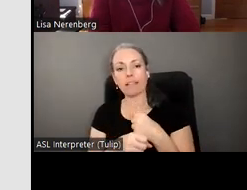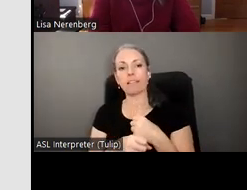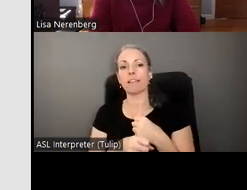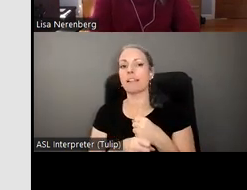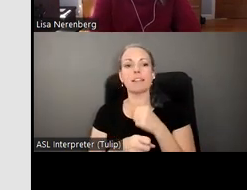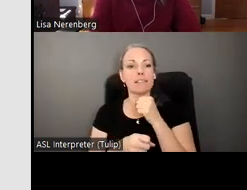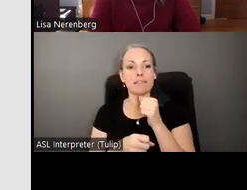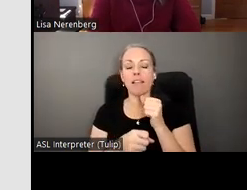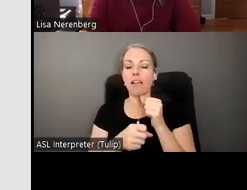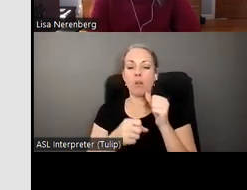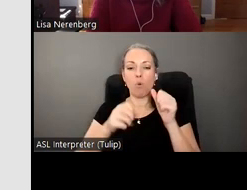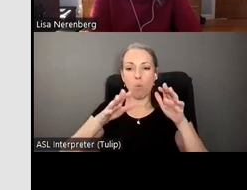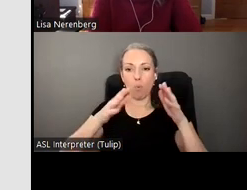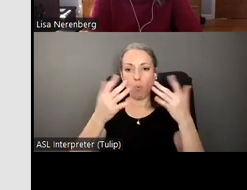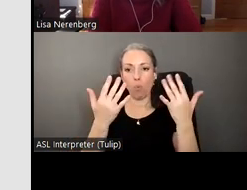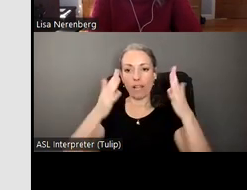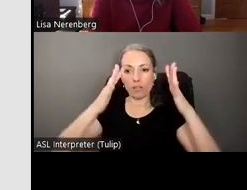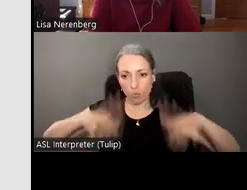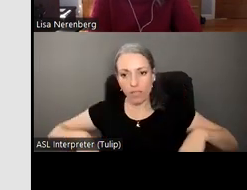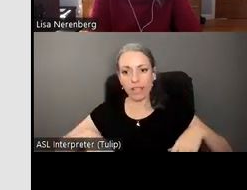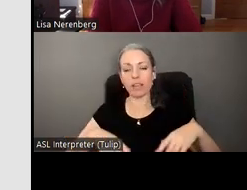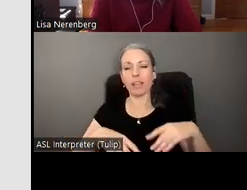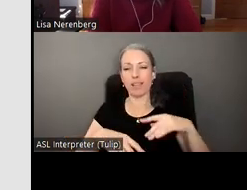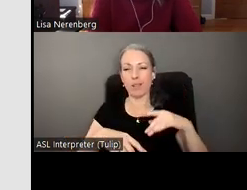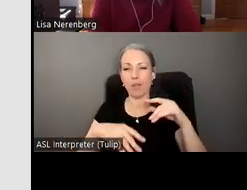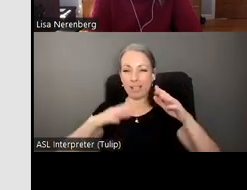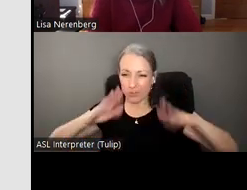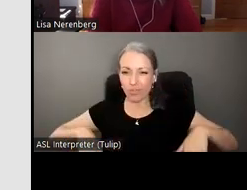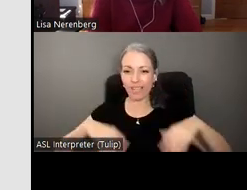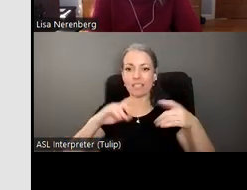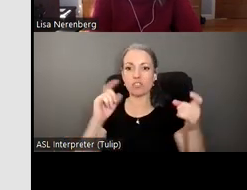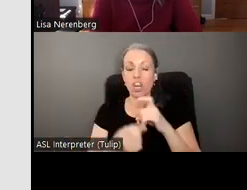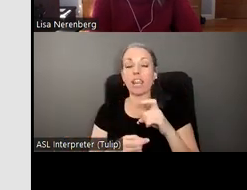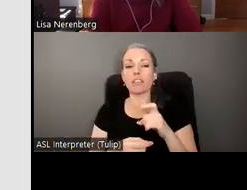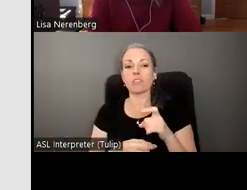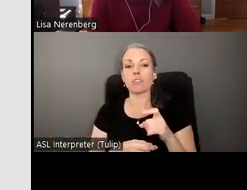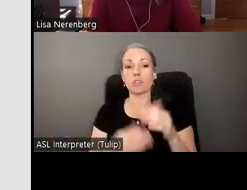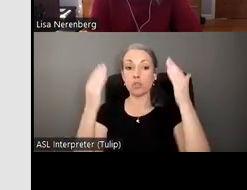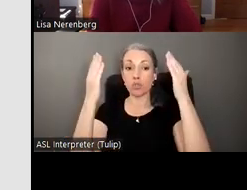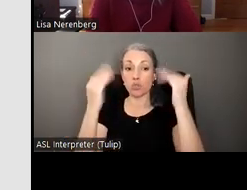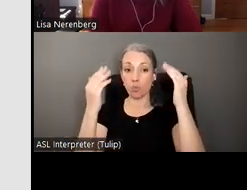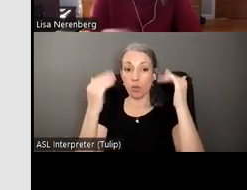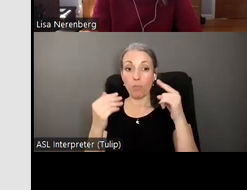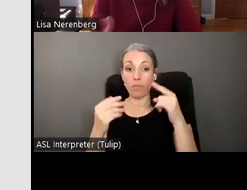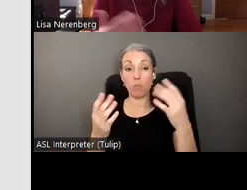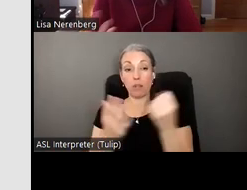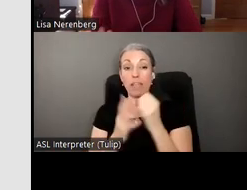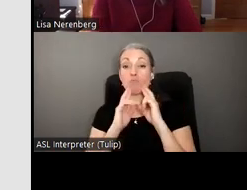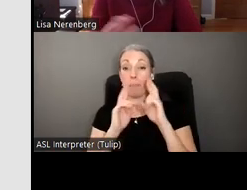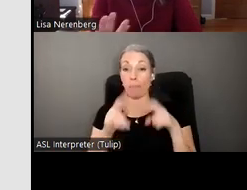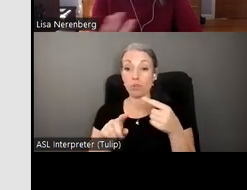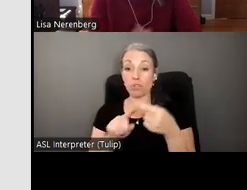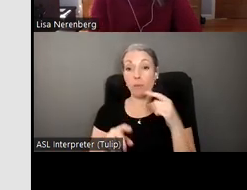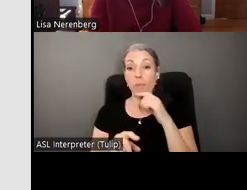the fact when it's harder to to make changes we also hope that the group would receive status reports on elder justice